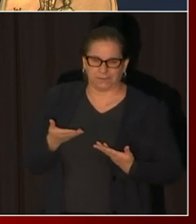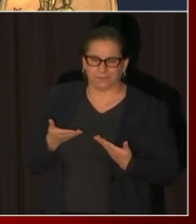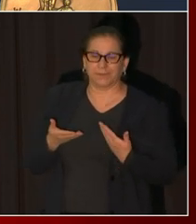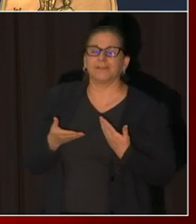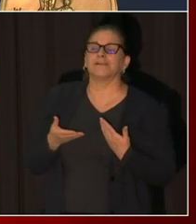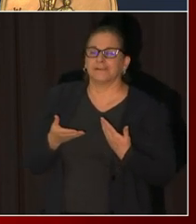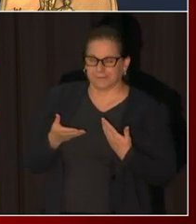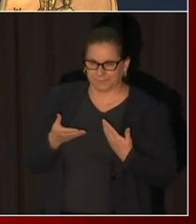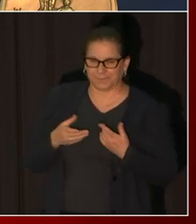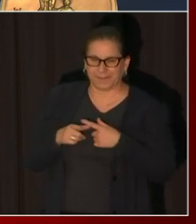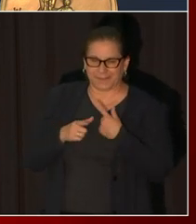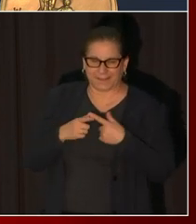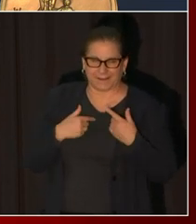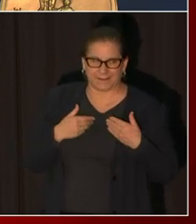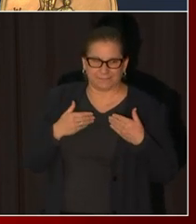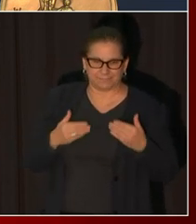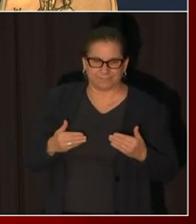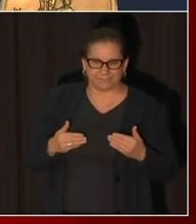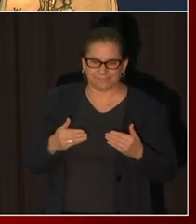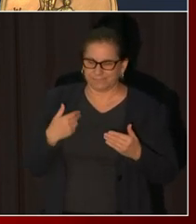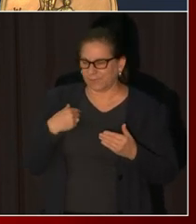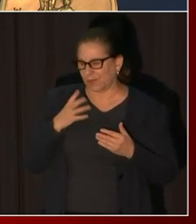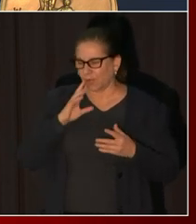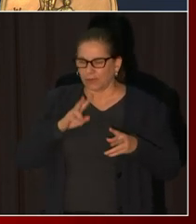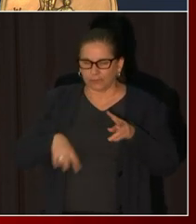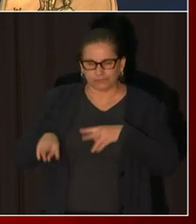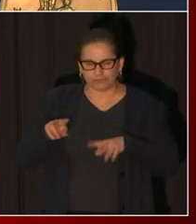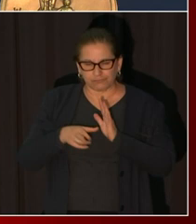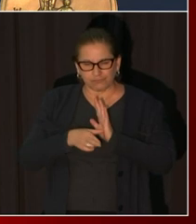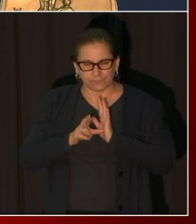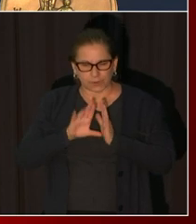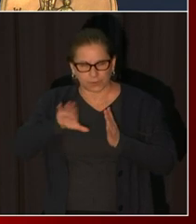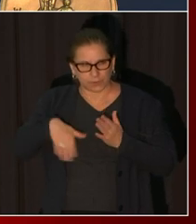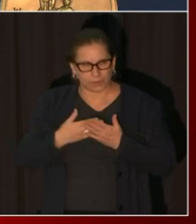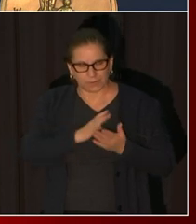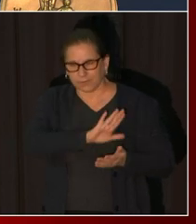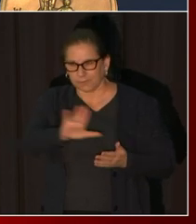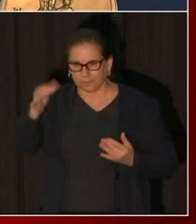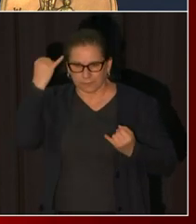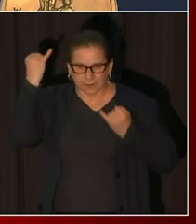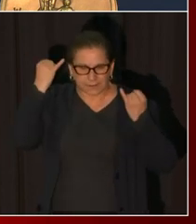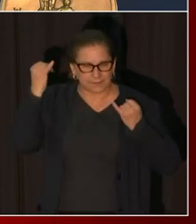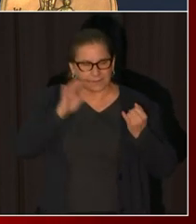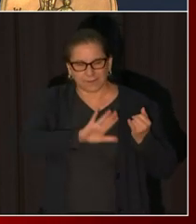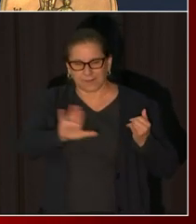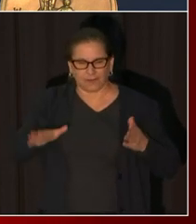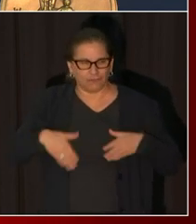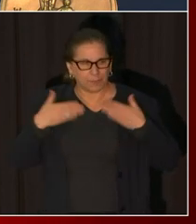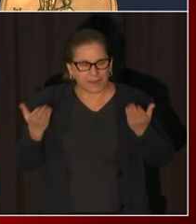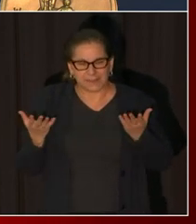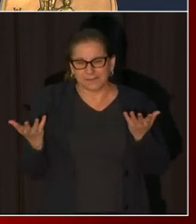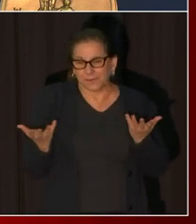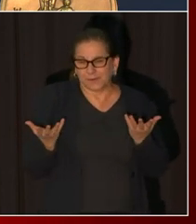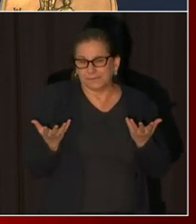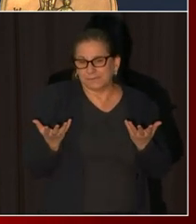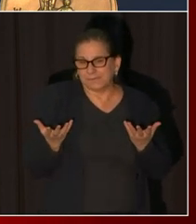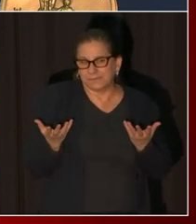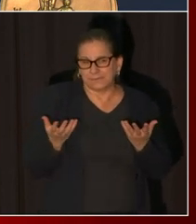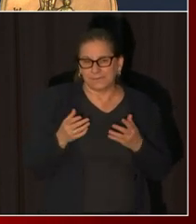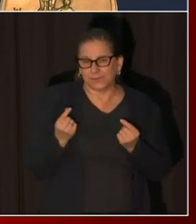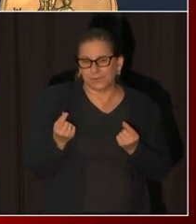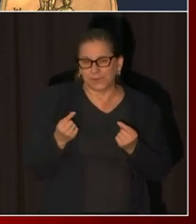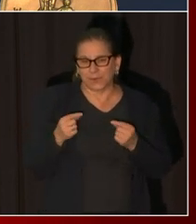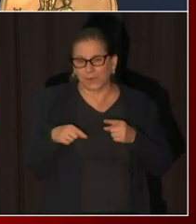we can make more specifics available then but people should call um the the businesses